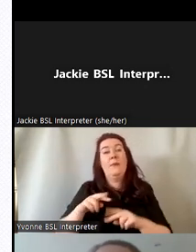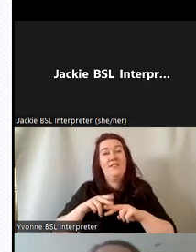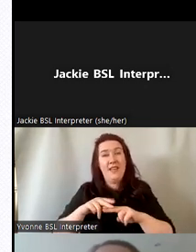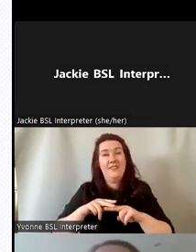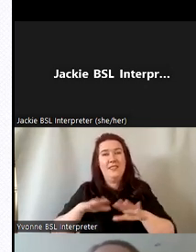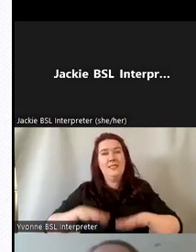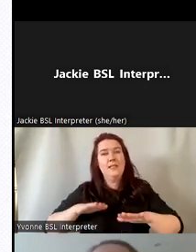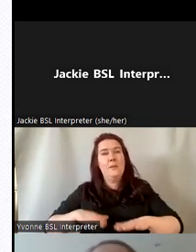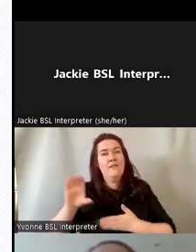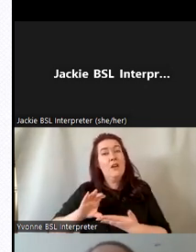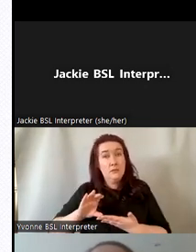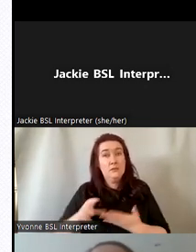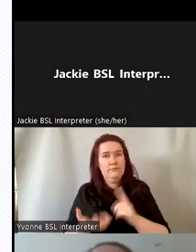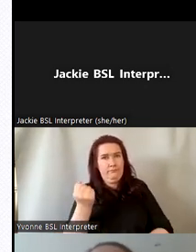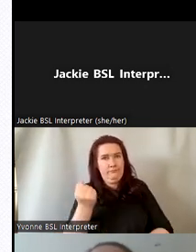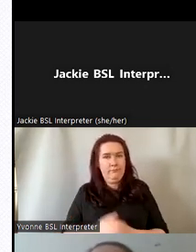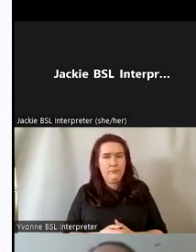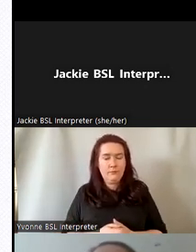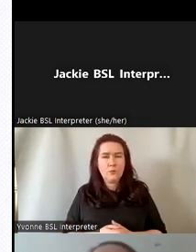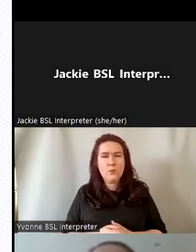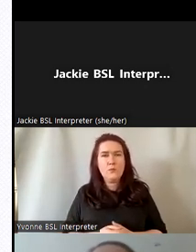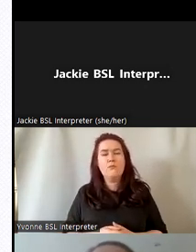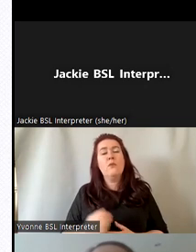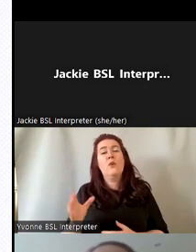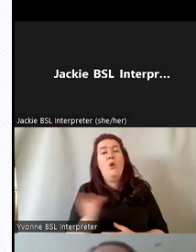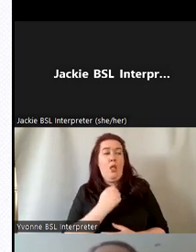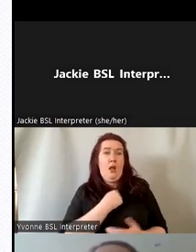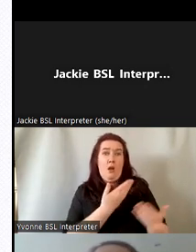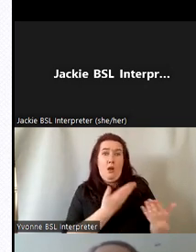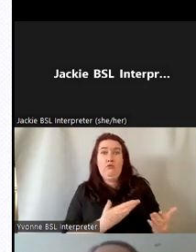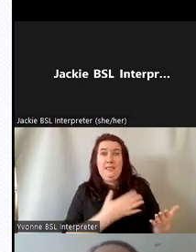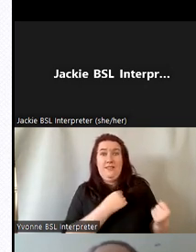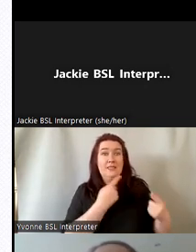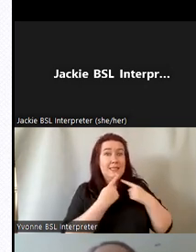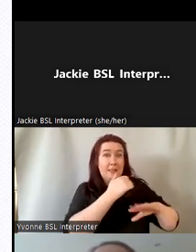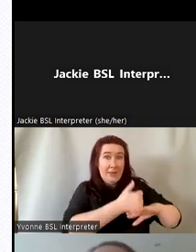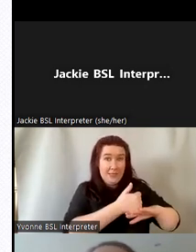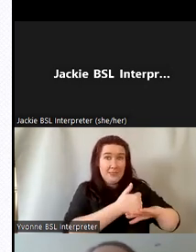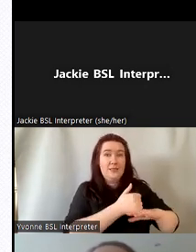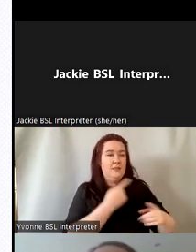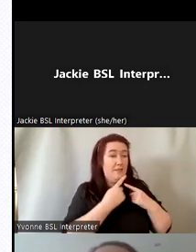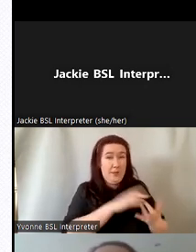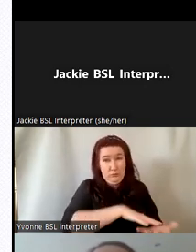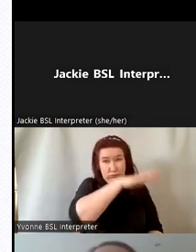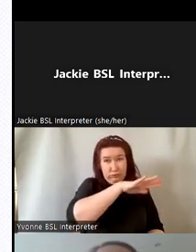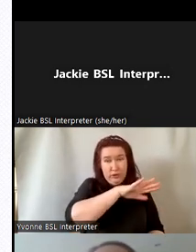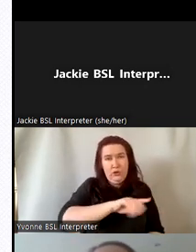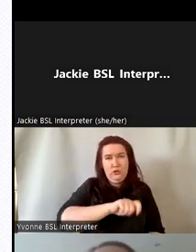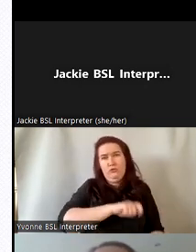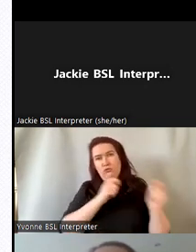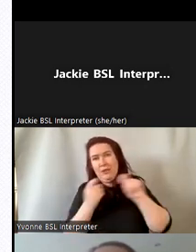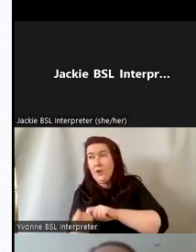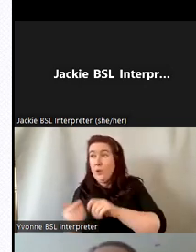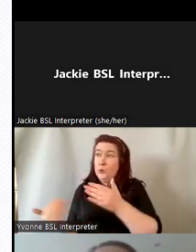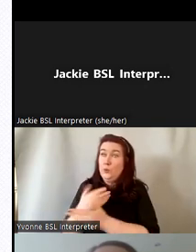the transfer of the data from our existing database to the new system also threw